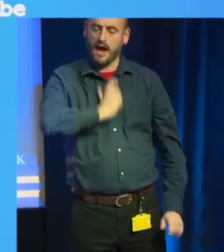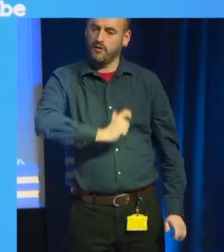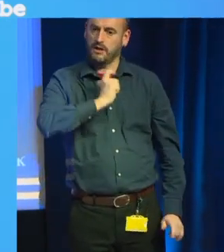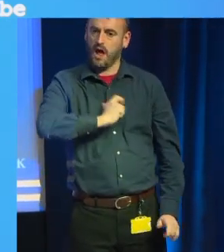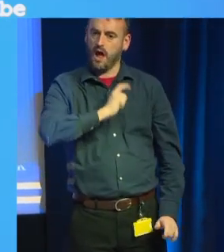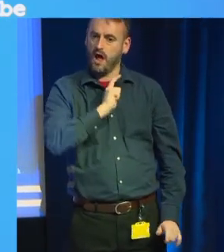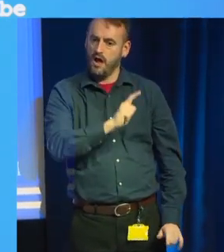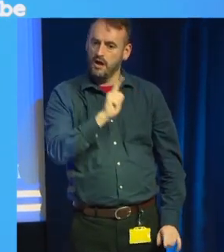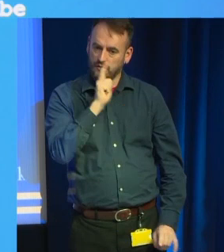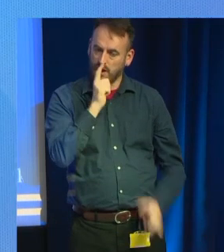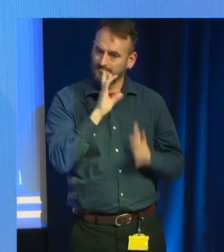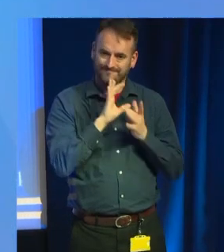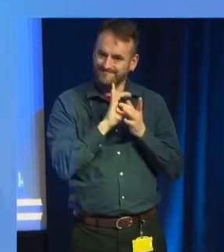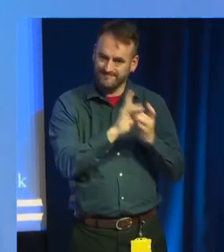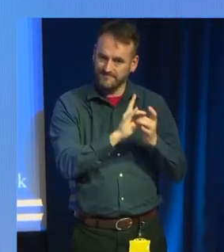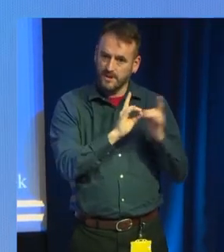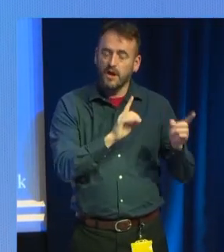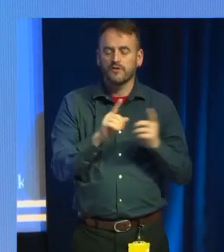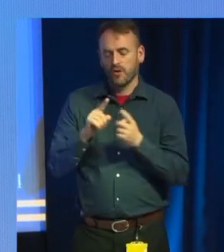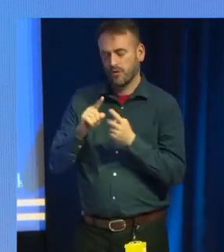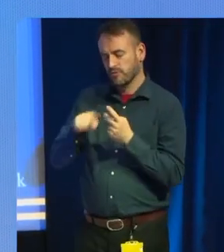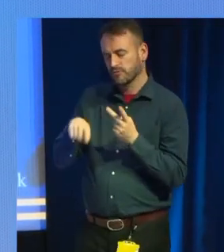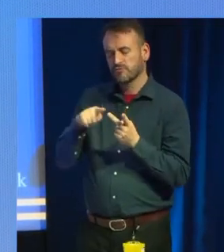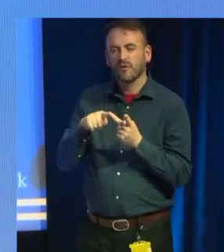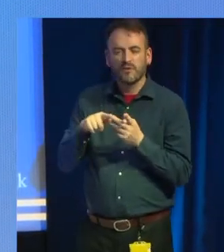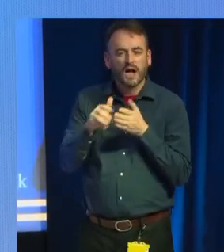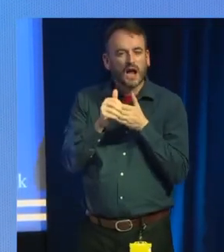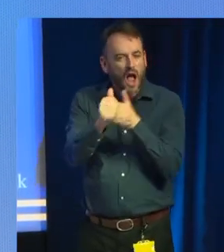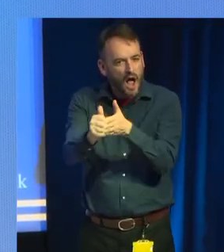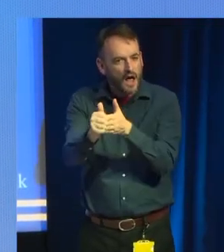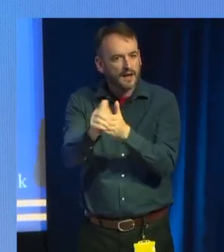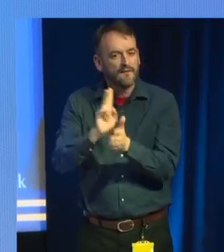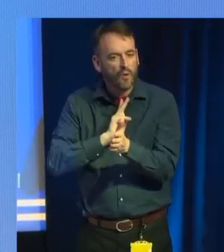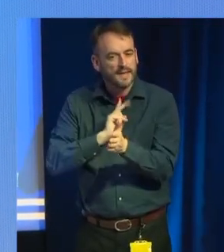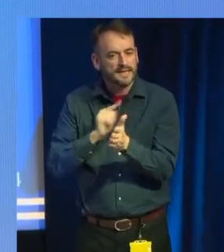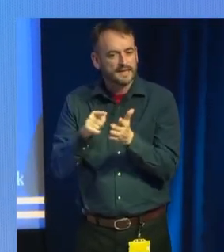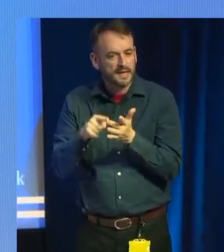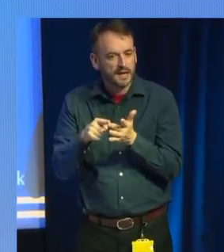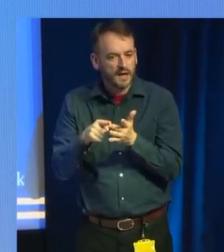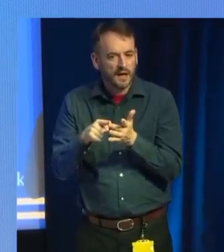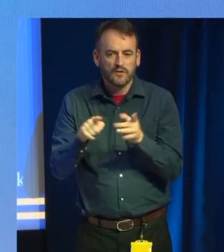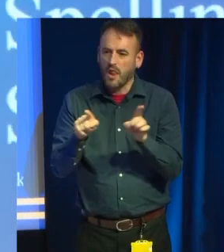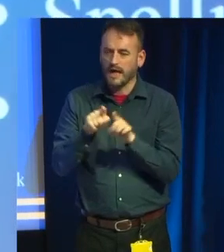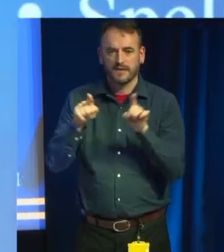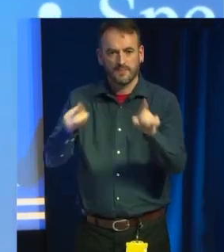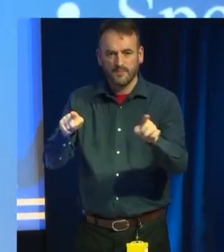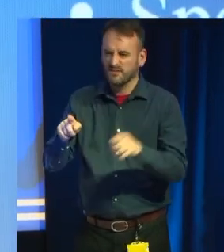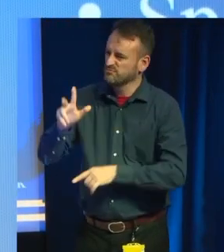So, I have a guide voice as well in there, so it gives you your entry point to that character. It's like the assistants in Doctor Who, that sort of thing.